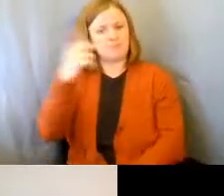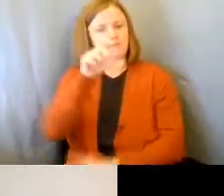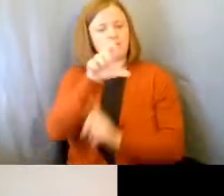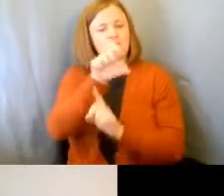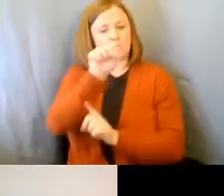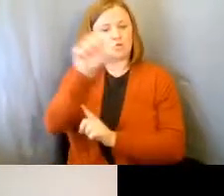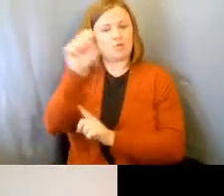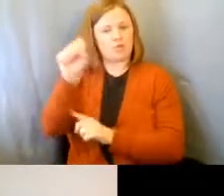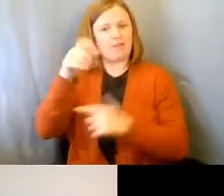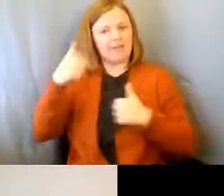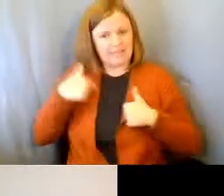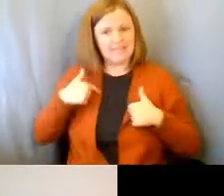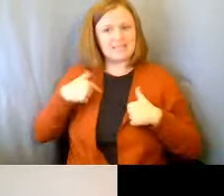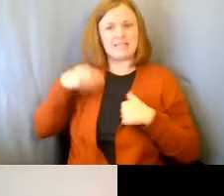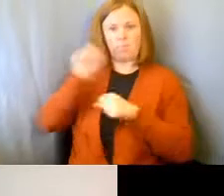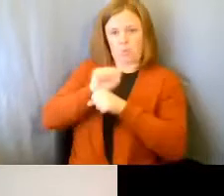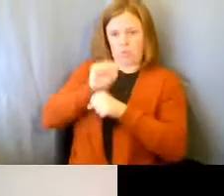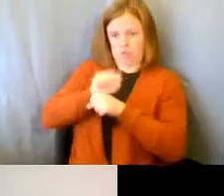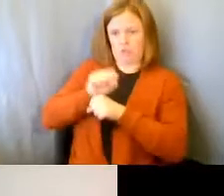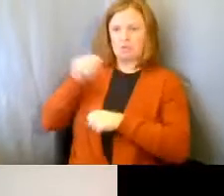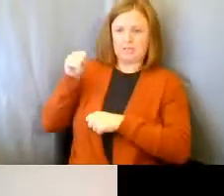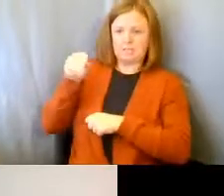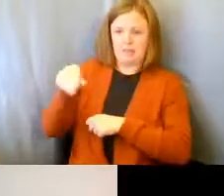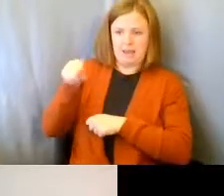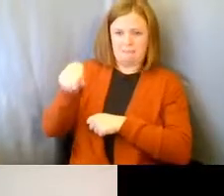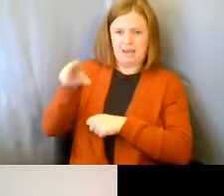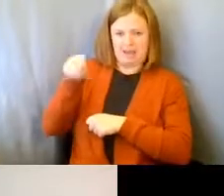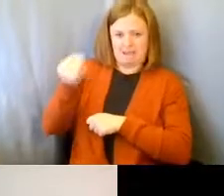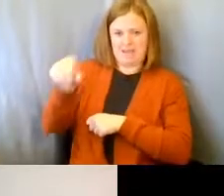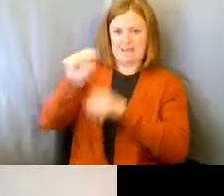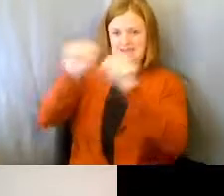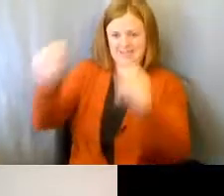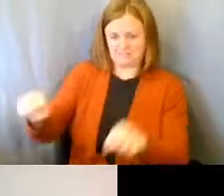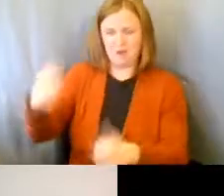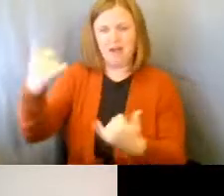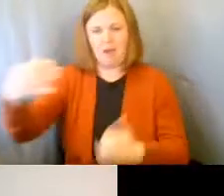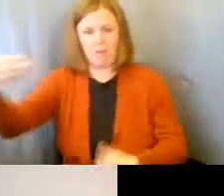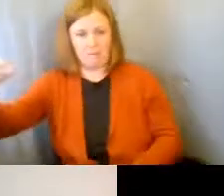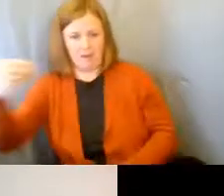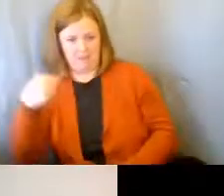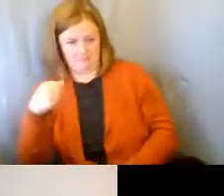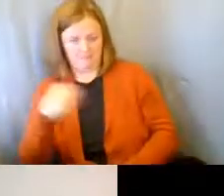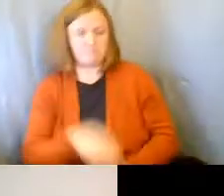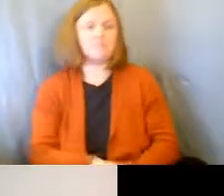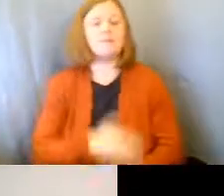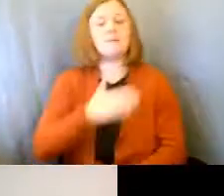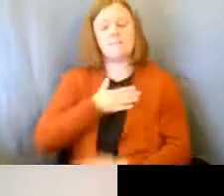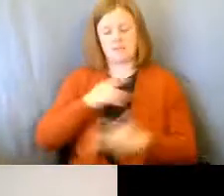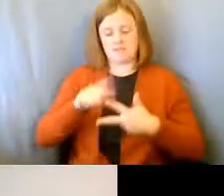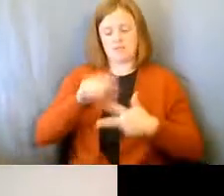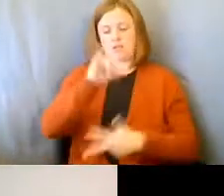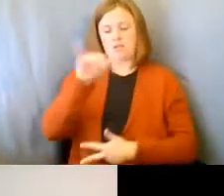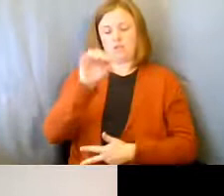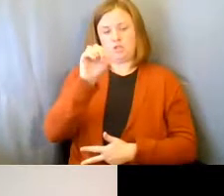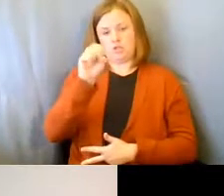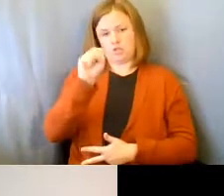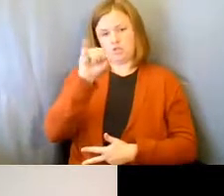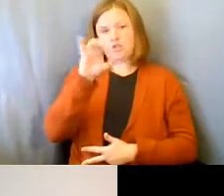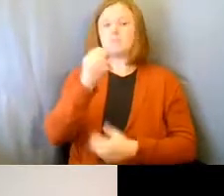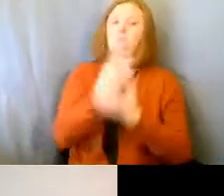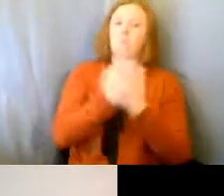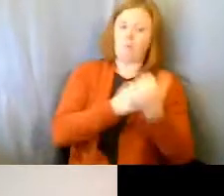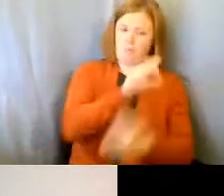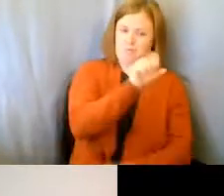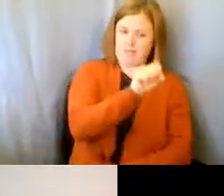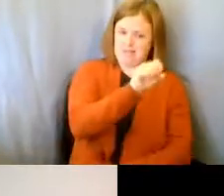Security that he has paid into the system. My son, Jesse, can receive a mixture of both